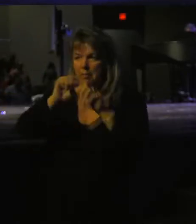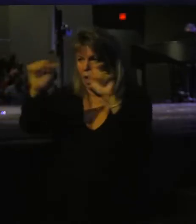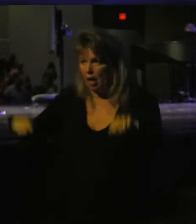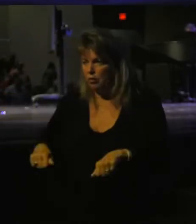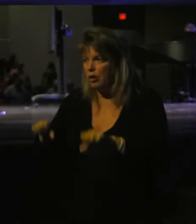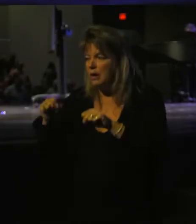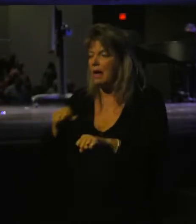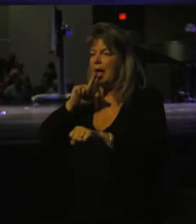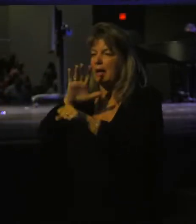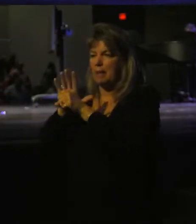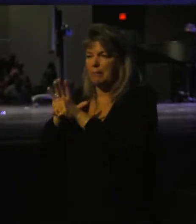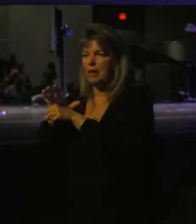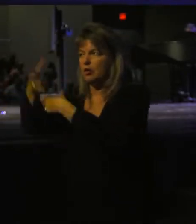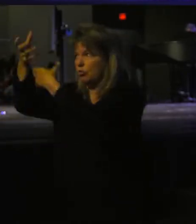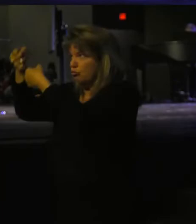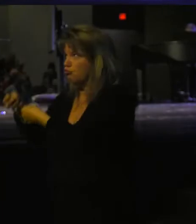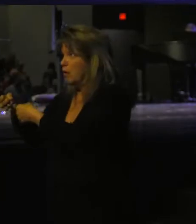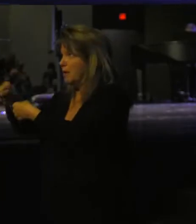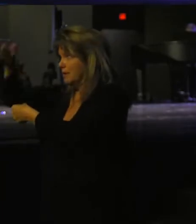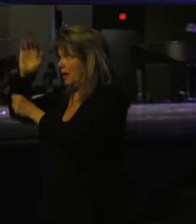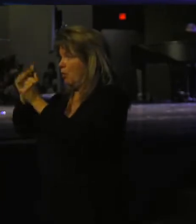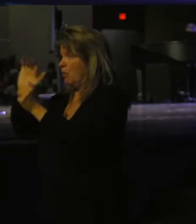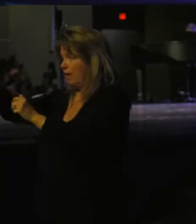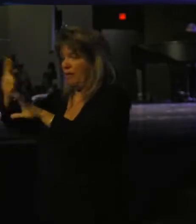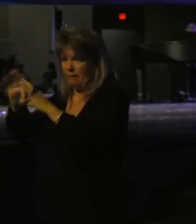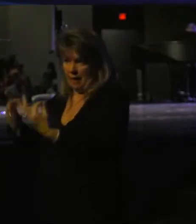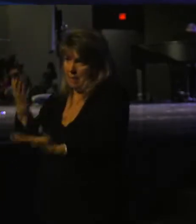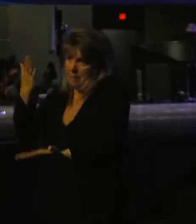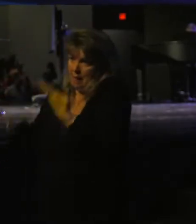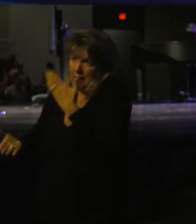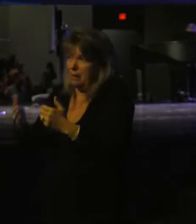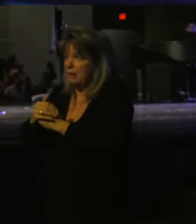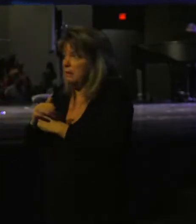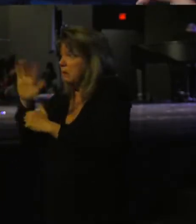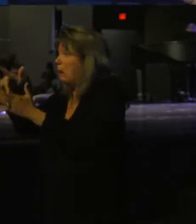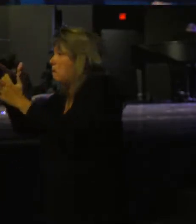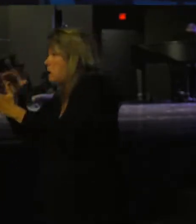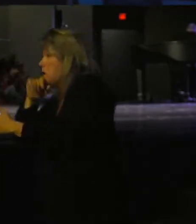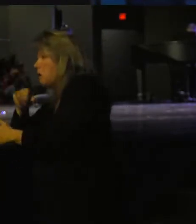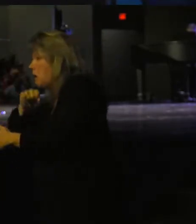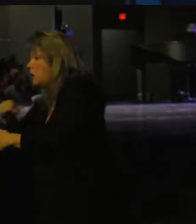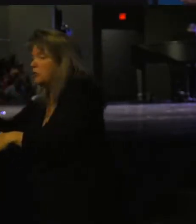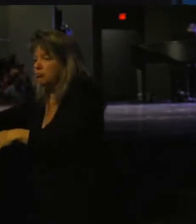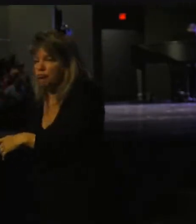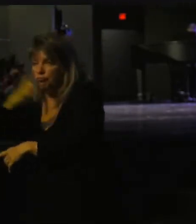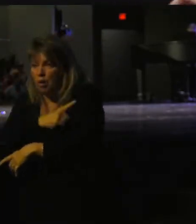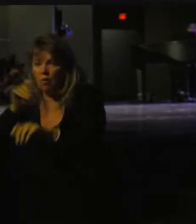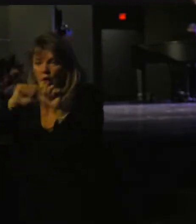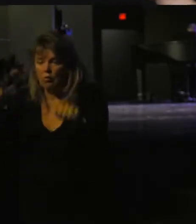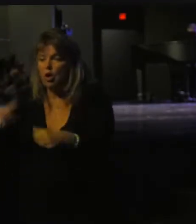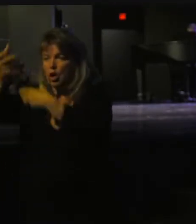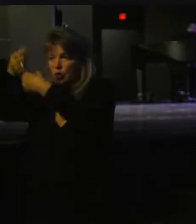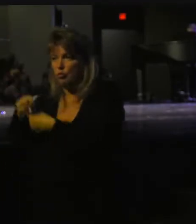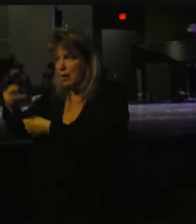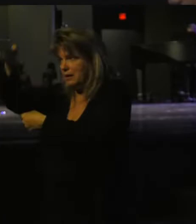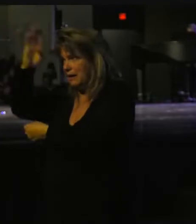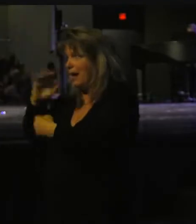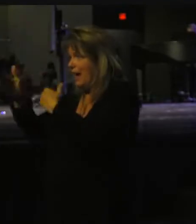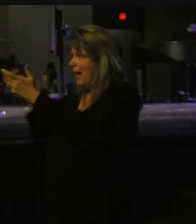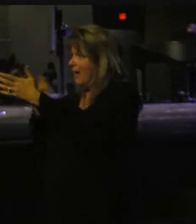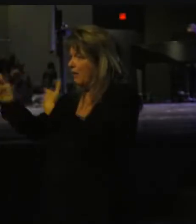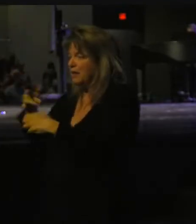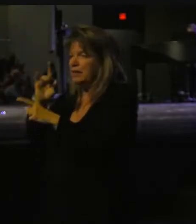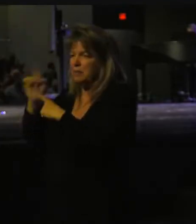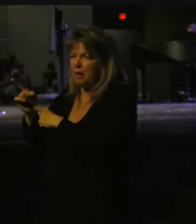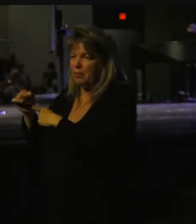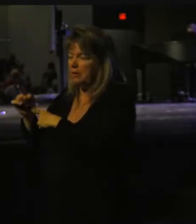altar and commit to trusting God with their family. Maybe there's some young ladies in the room that want to go to the altar and they want to trust in God even in